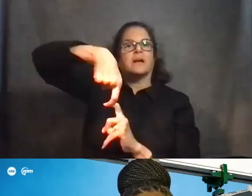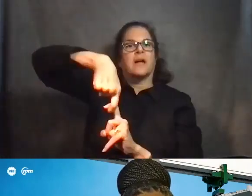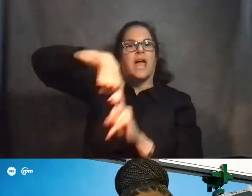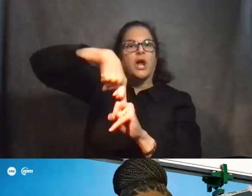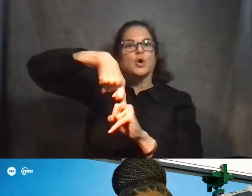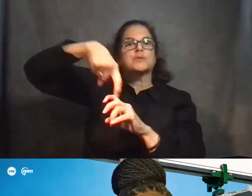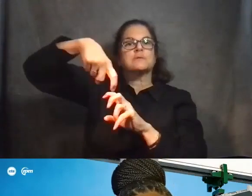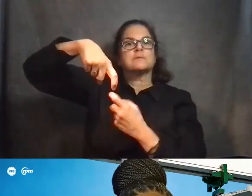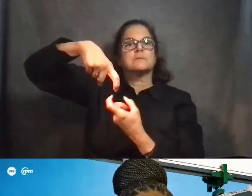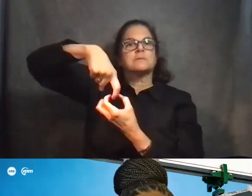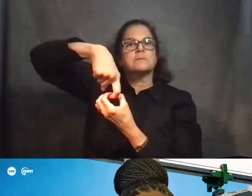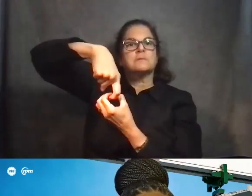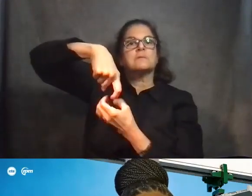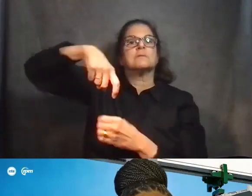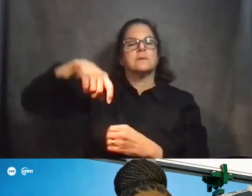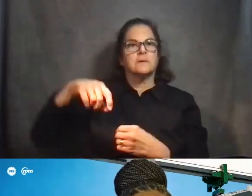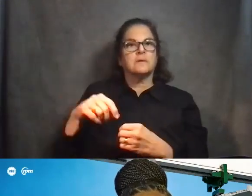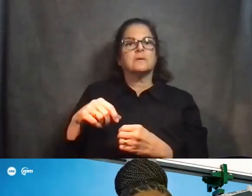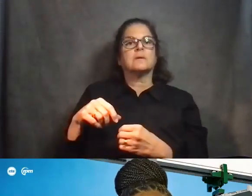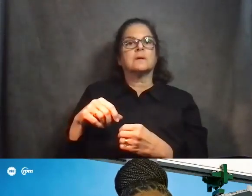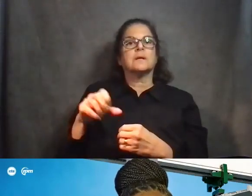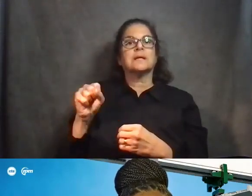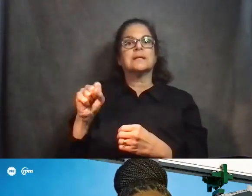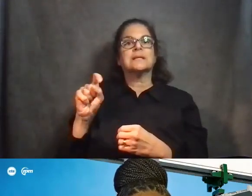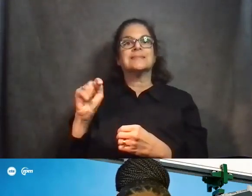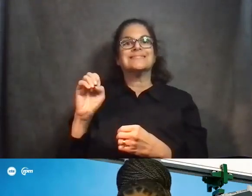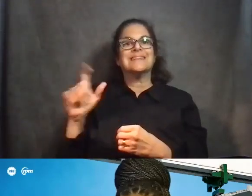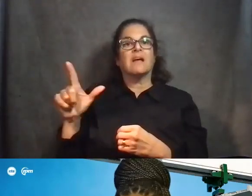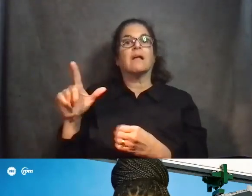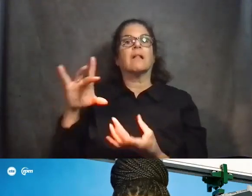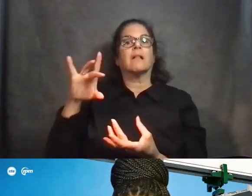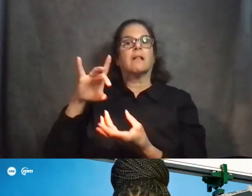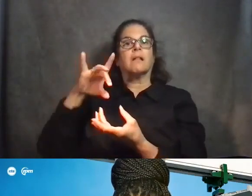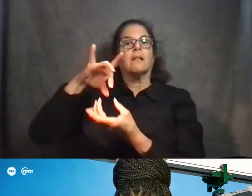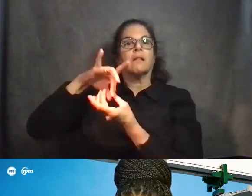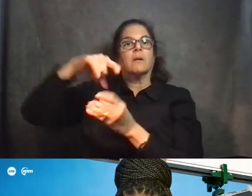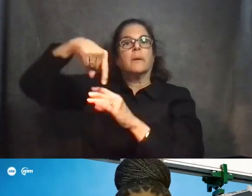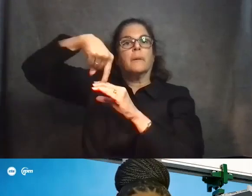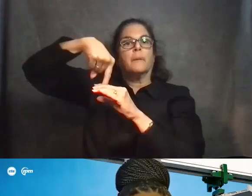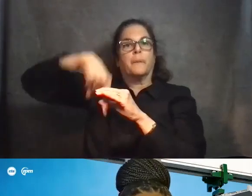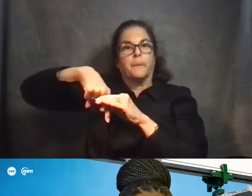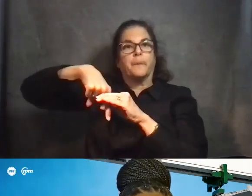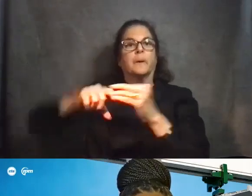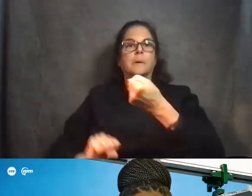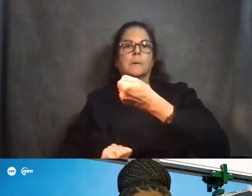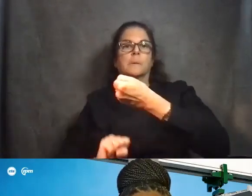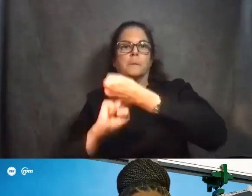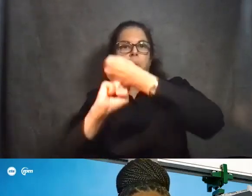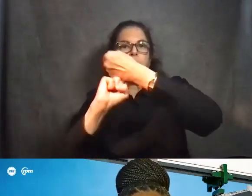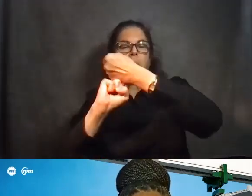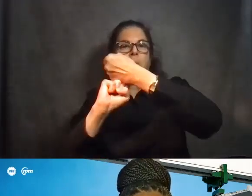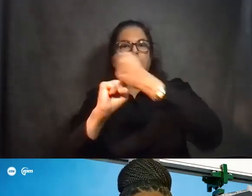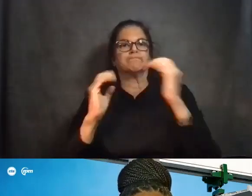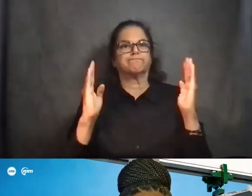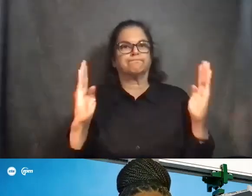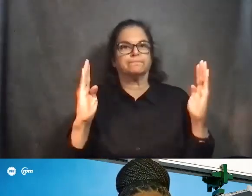in the concrete right there. And that's where the steel terminates. And that's what transfers all the load into the structure to keep it supporting. Each